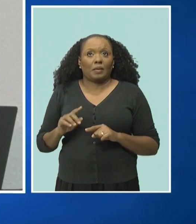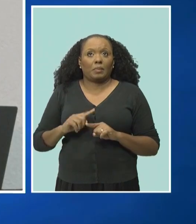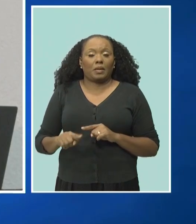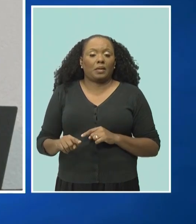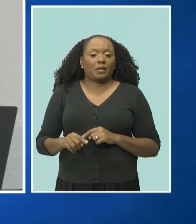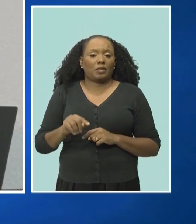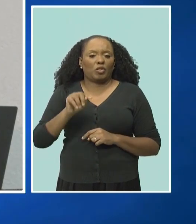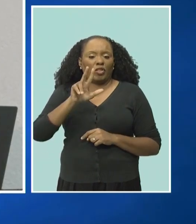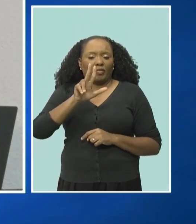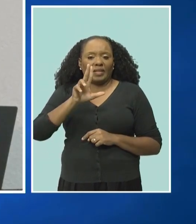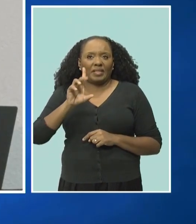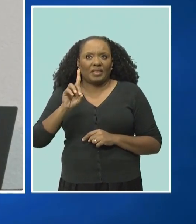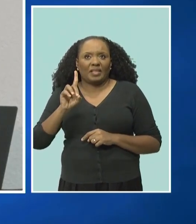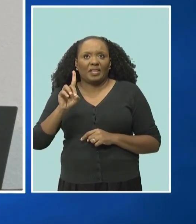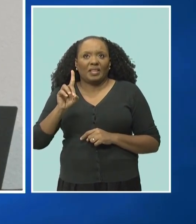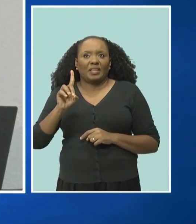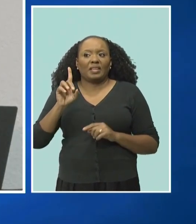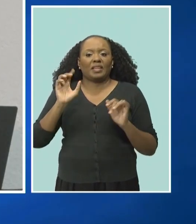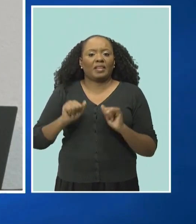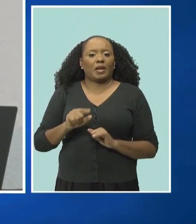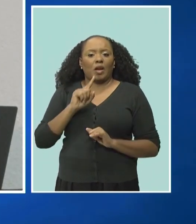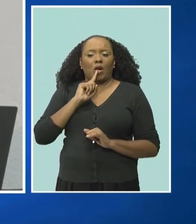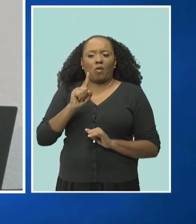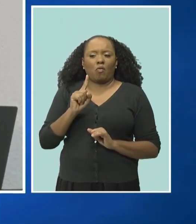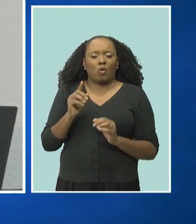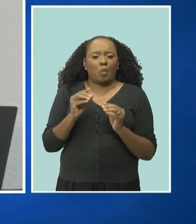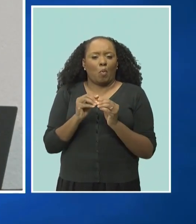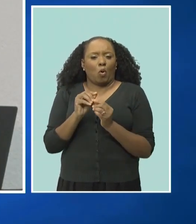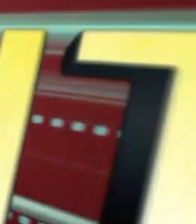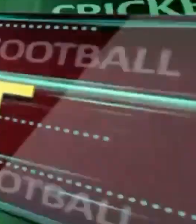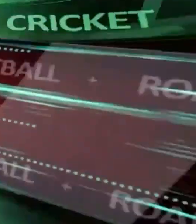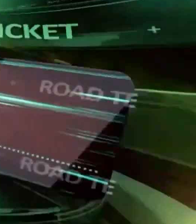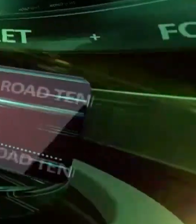format so that they are more distinct within the logo.